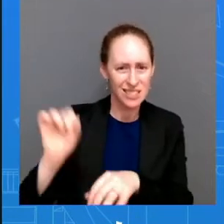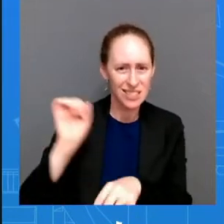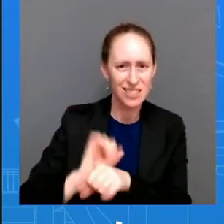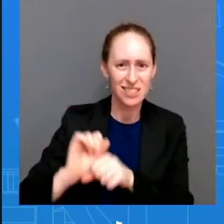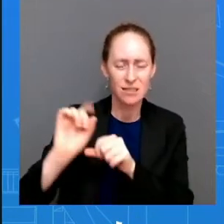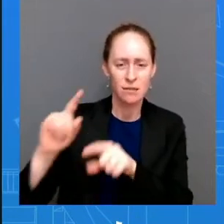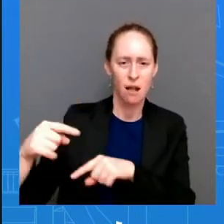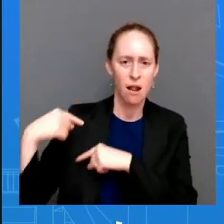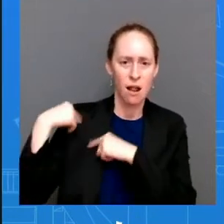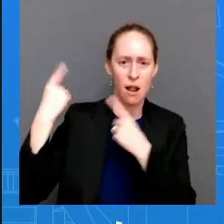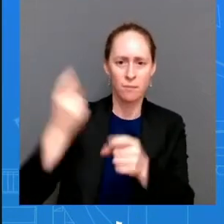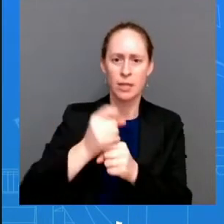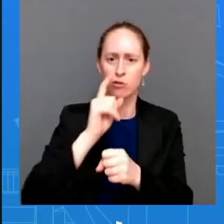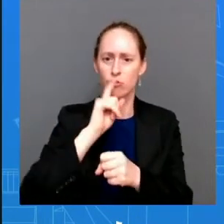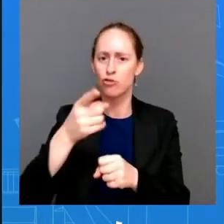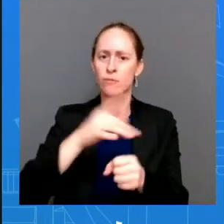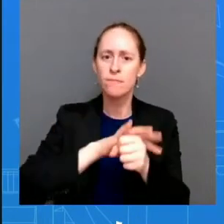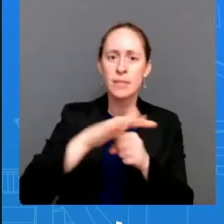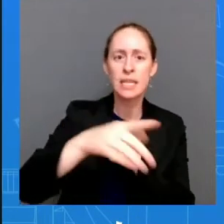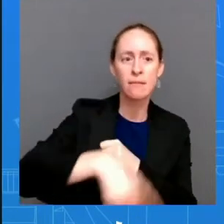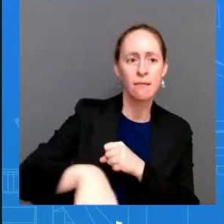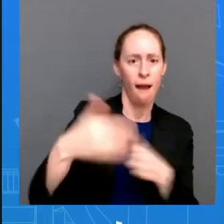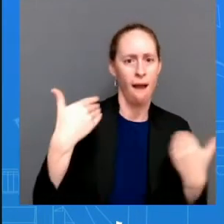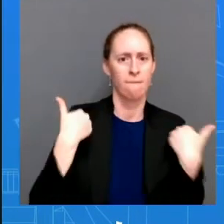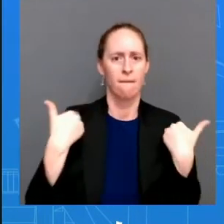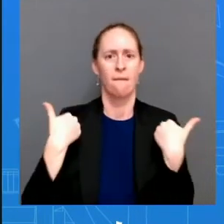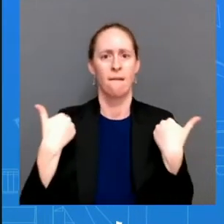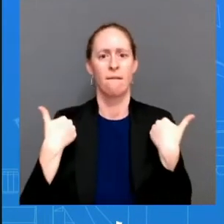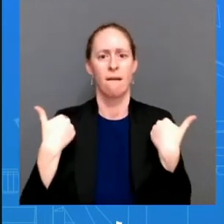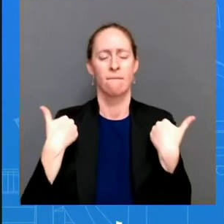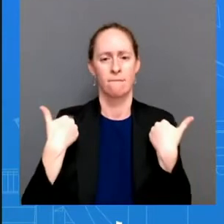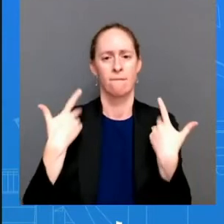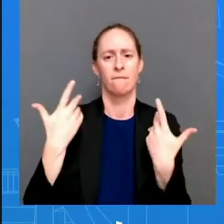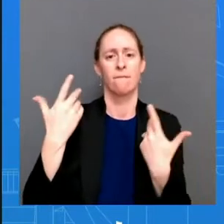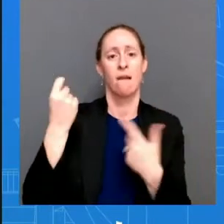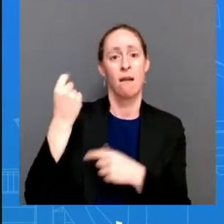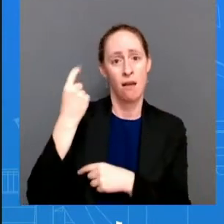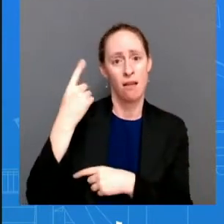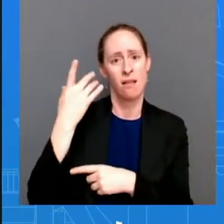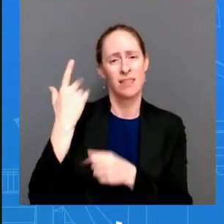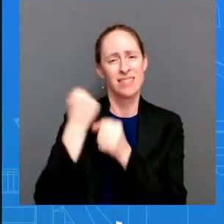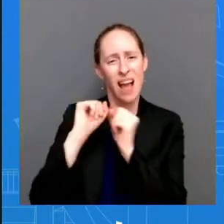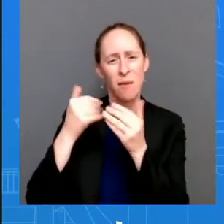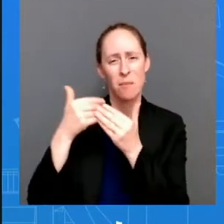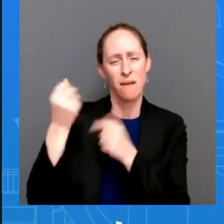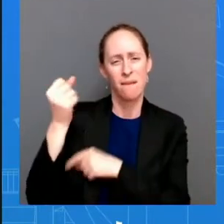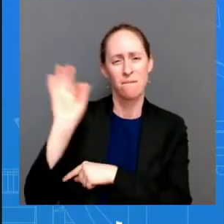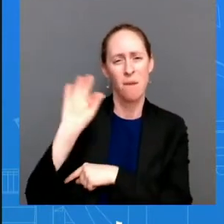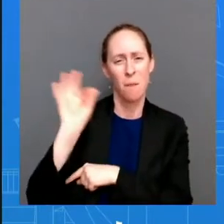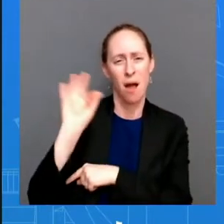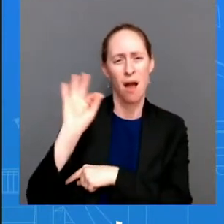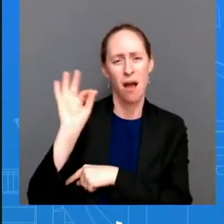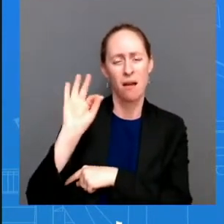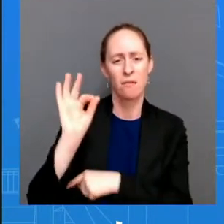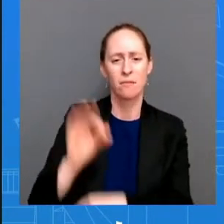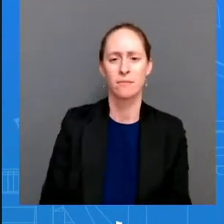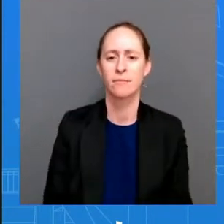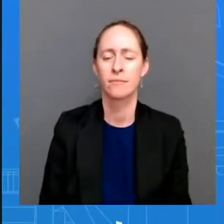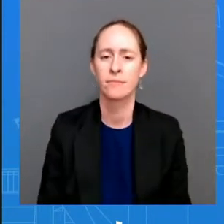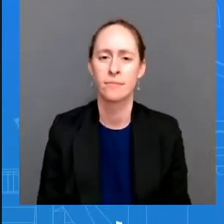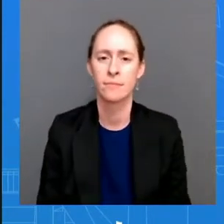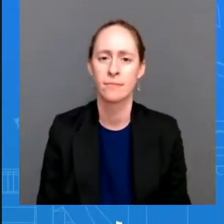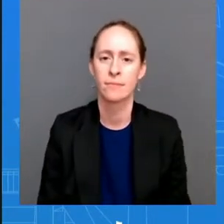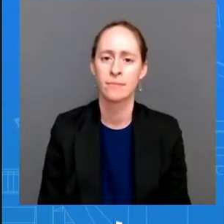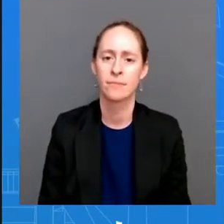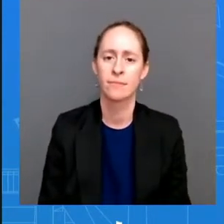safe uh baby formula so that they can feed their kids this is continues to be a priority for us this has not gone away and